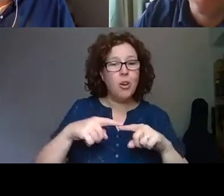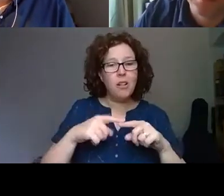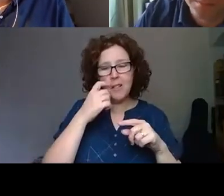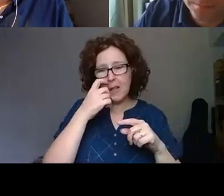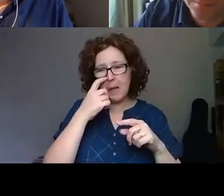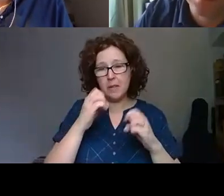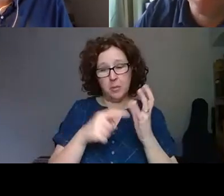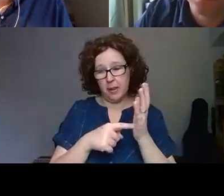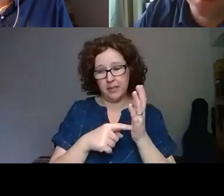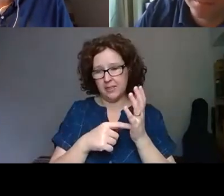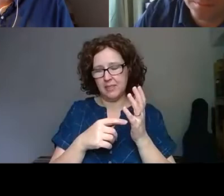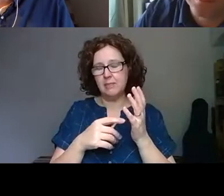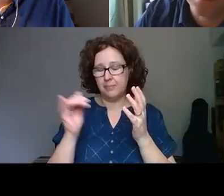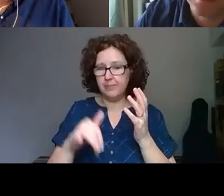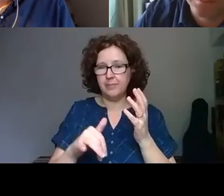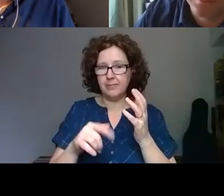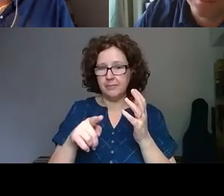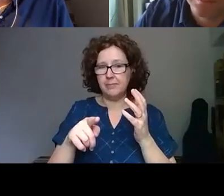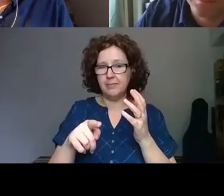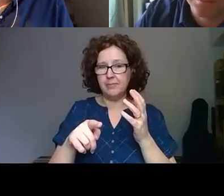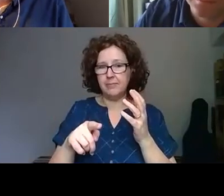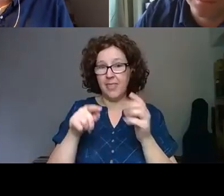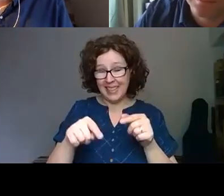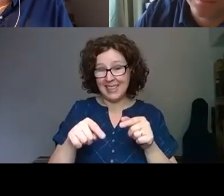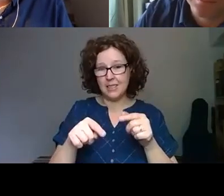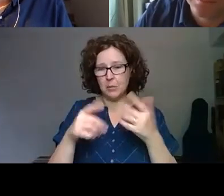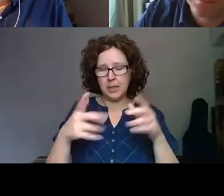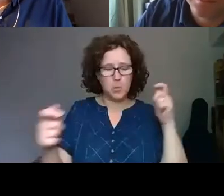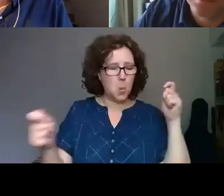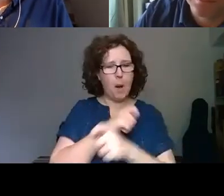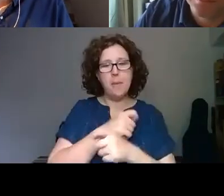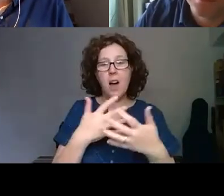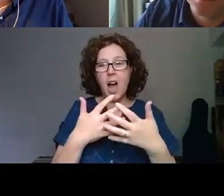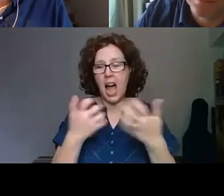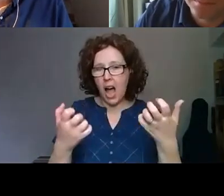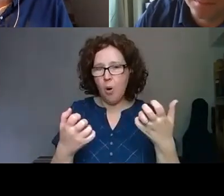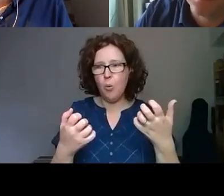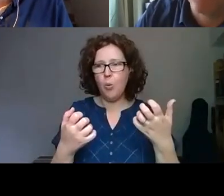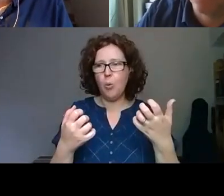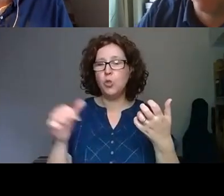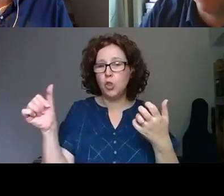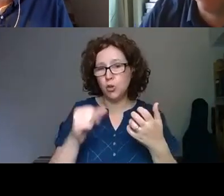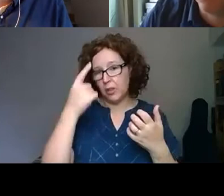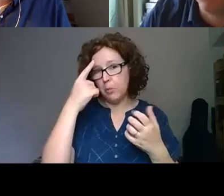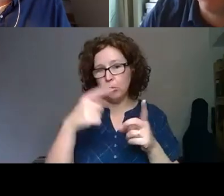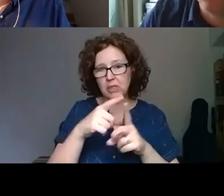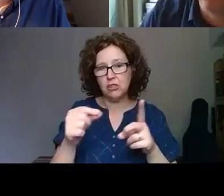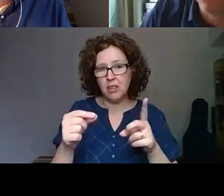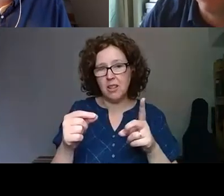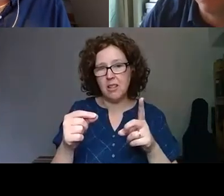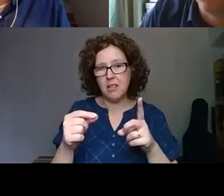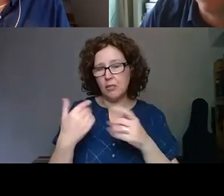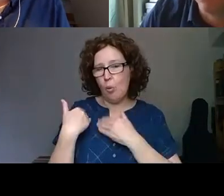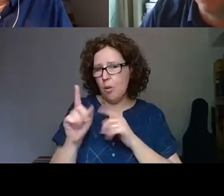But yeah, it's completely shifted how we all can and probably should think about the role of digital, and I suppose both in